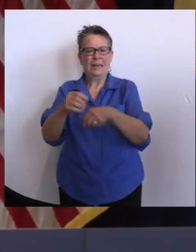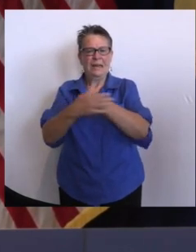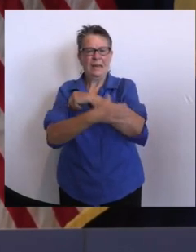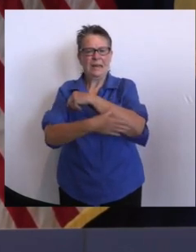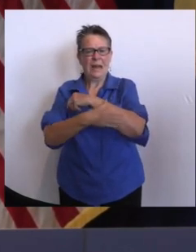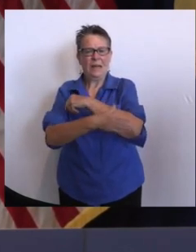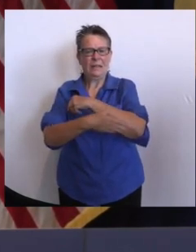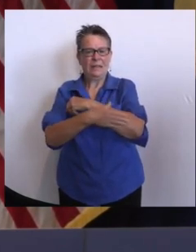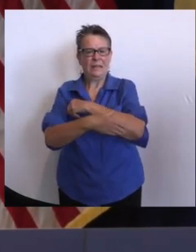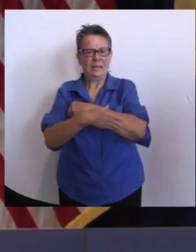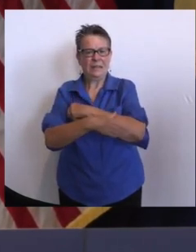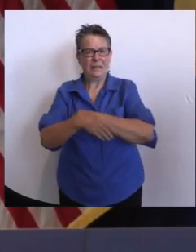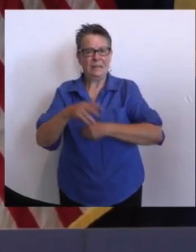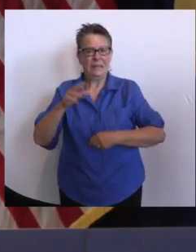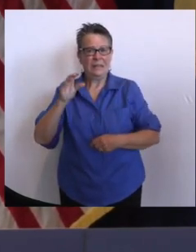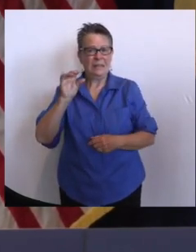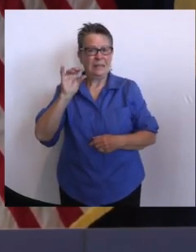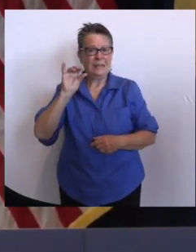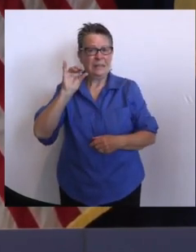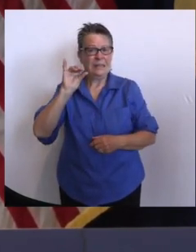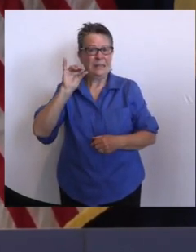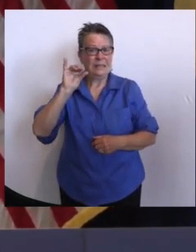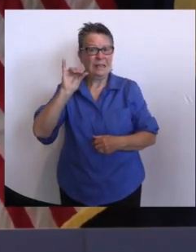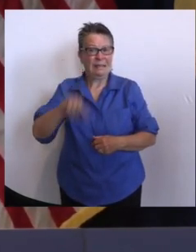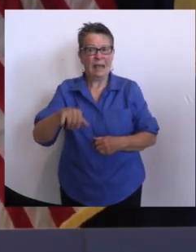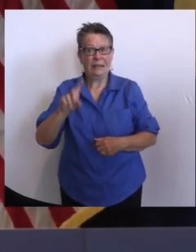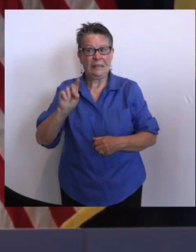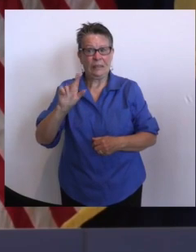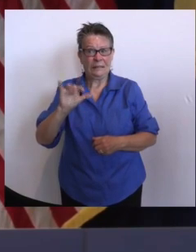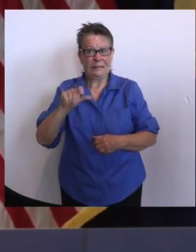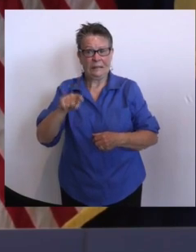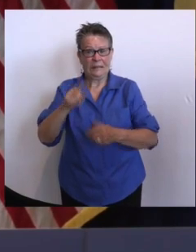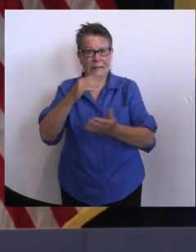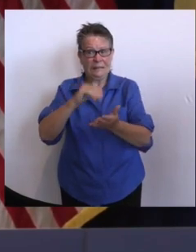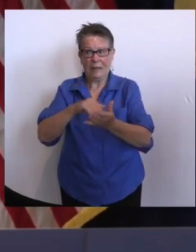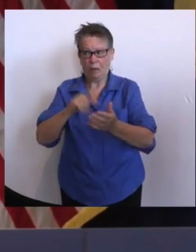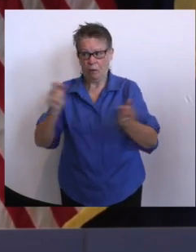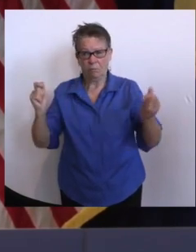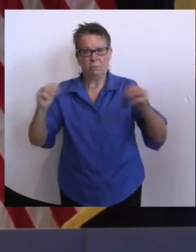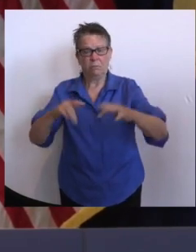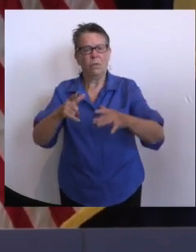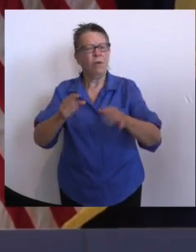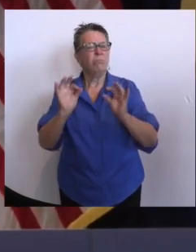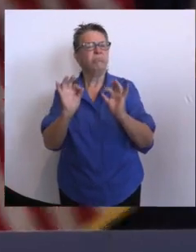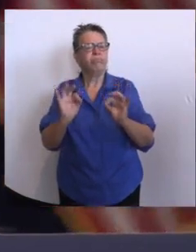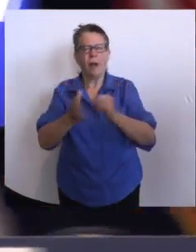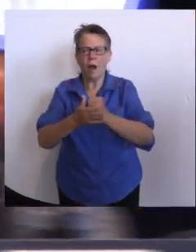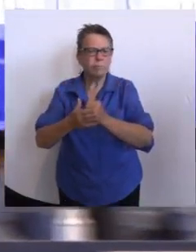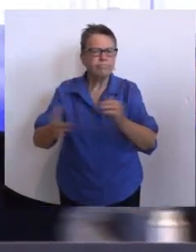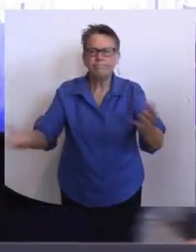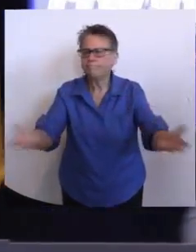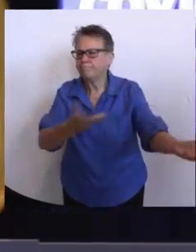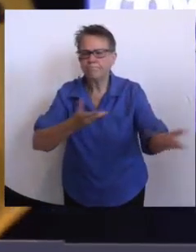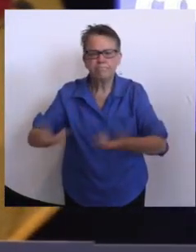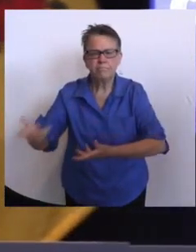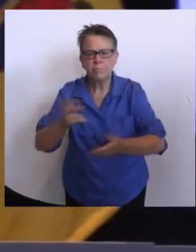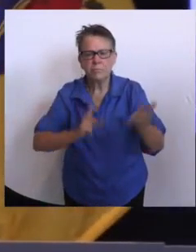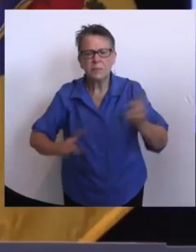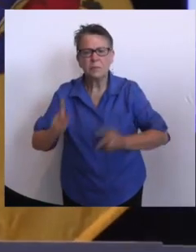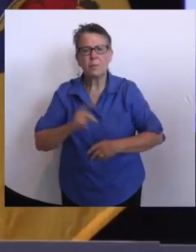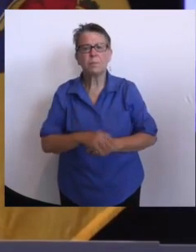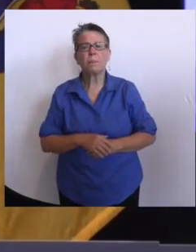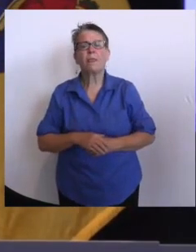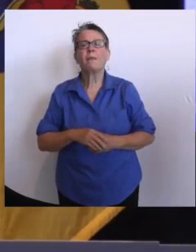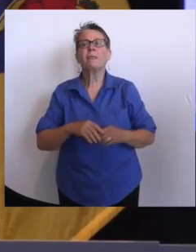a long way to the residents. And FEMA is in that operation as well? Yes, yes. And the central, you said likely central